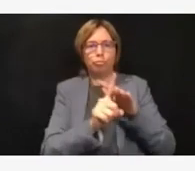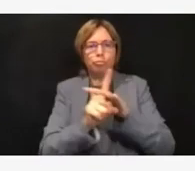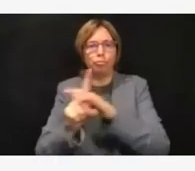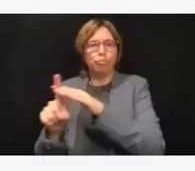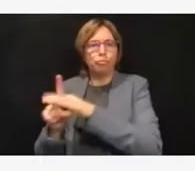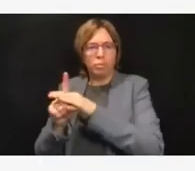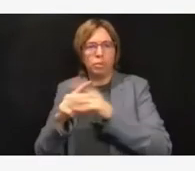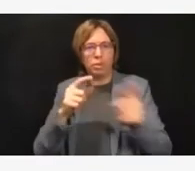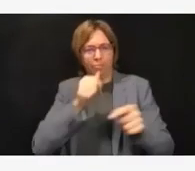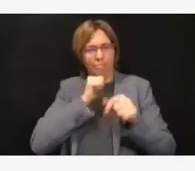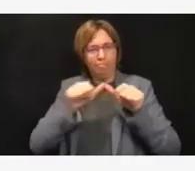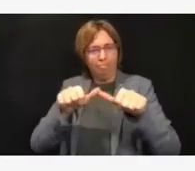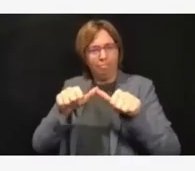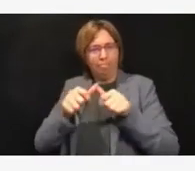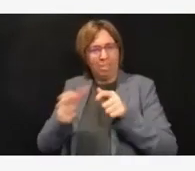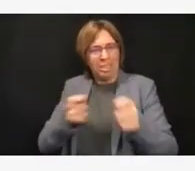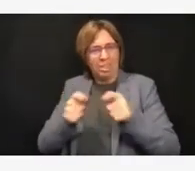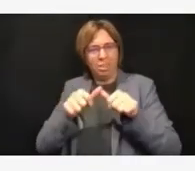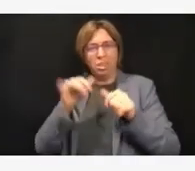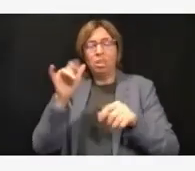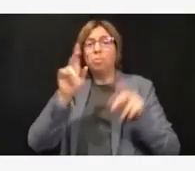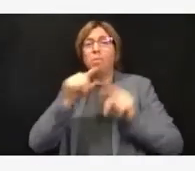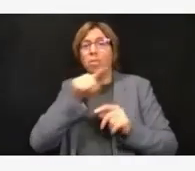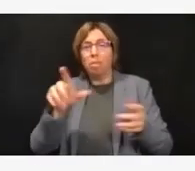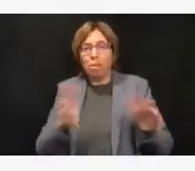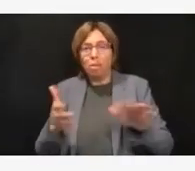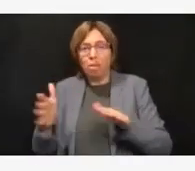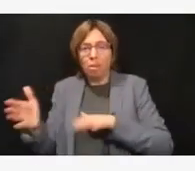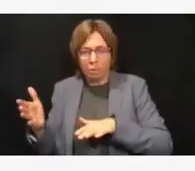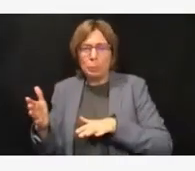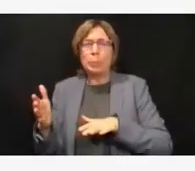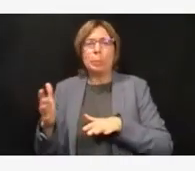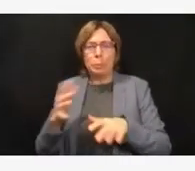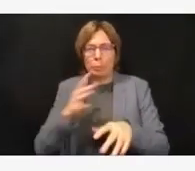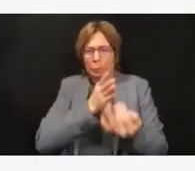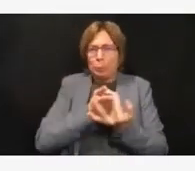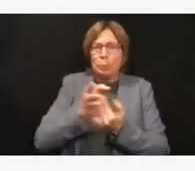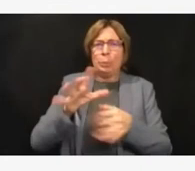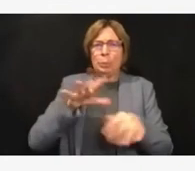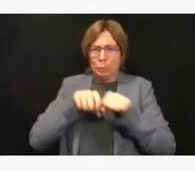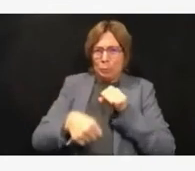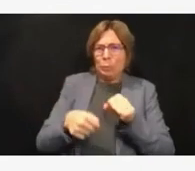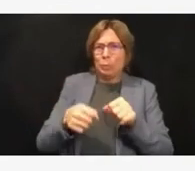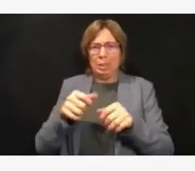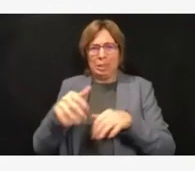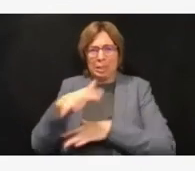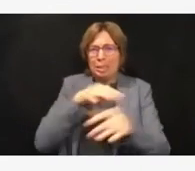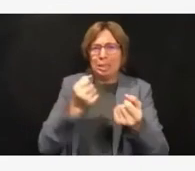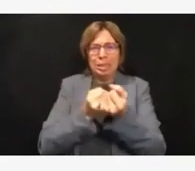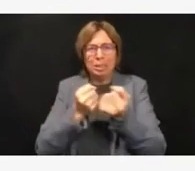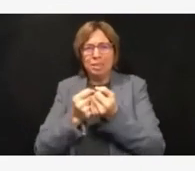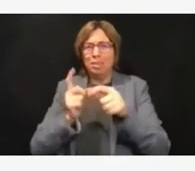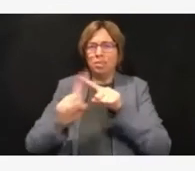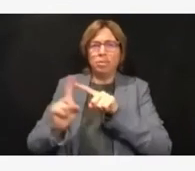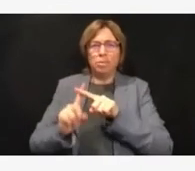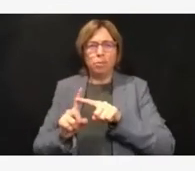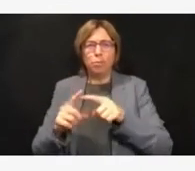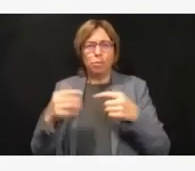whether it's, you know, critical incident, stress management, or psychological first aid, or opportunities for,